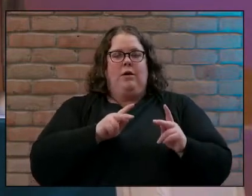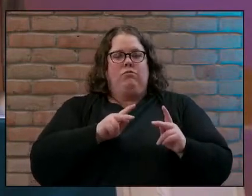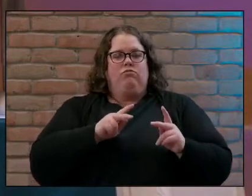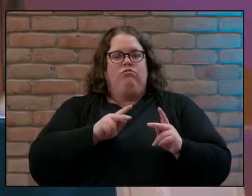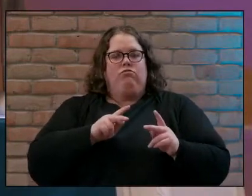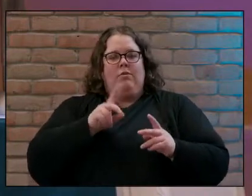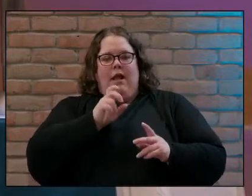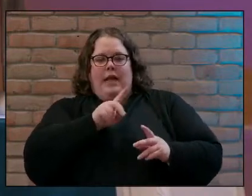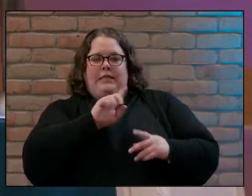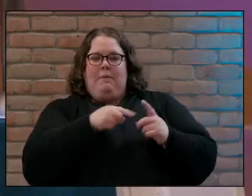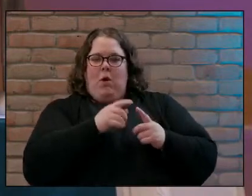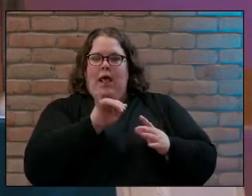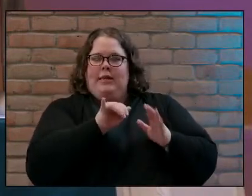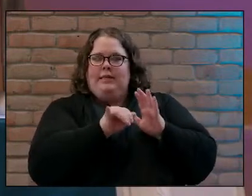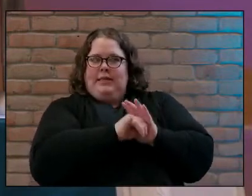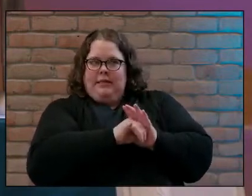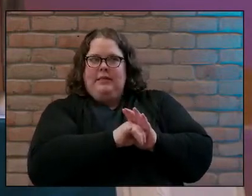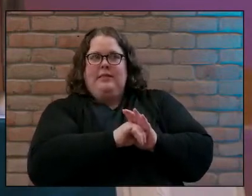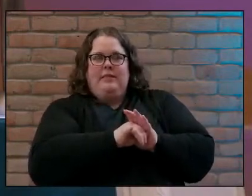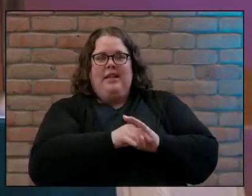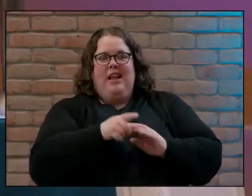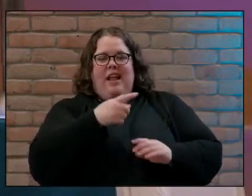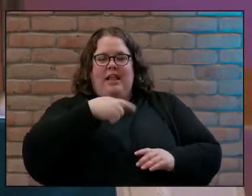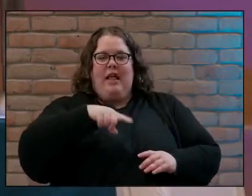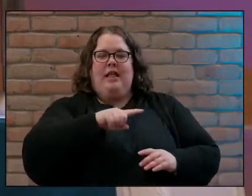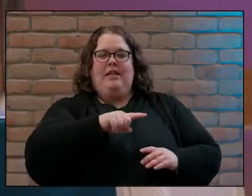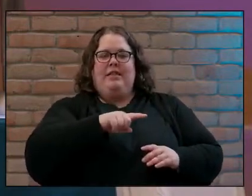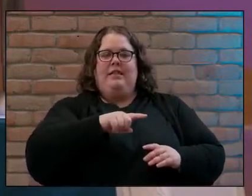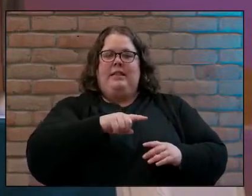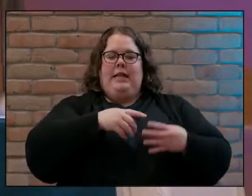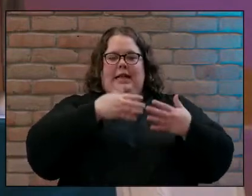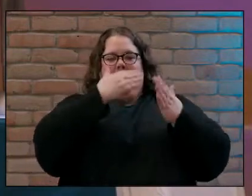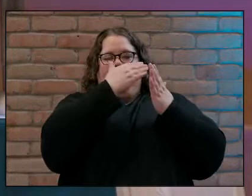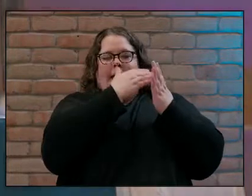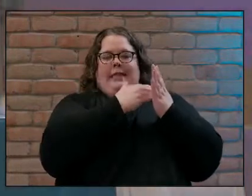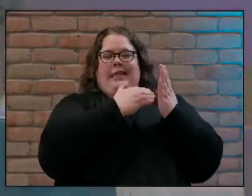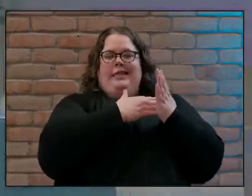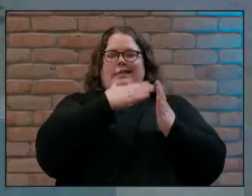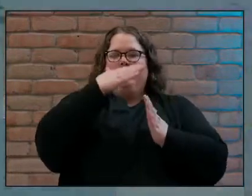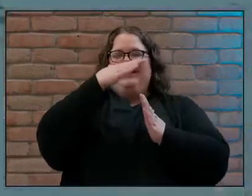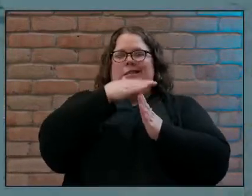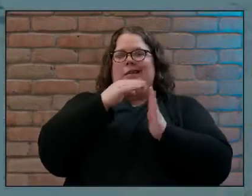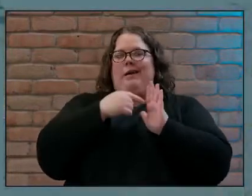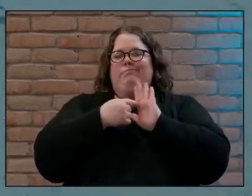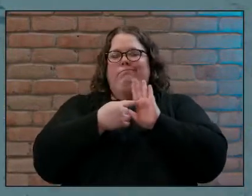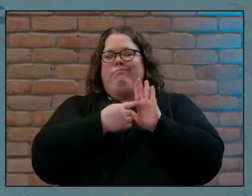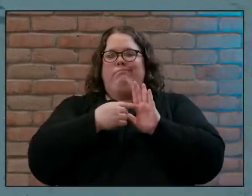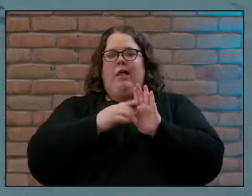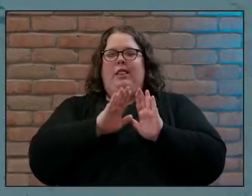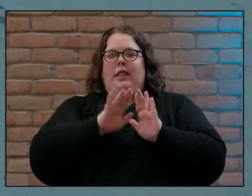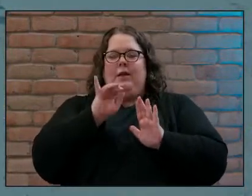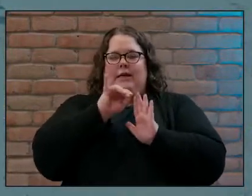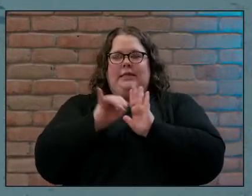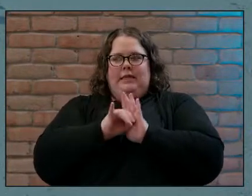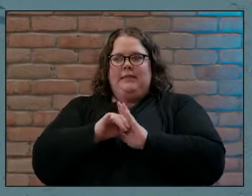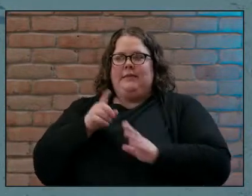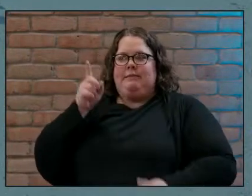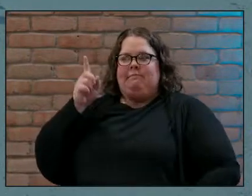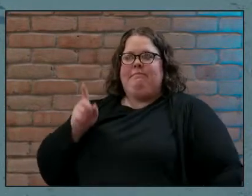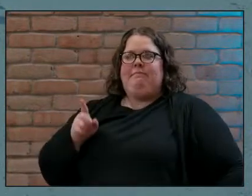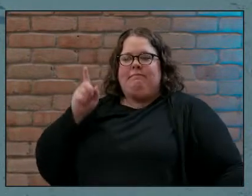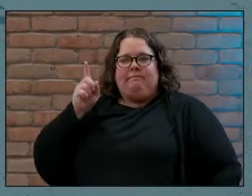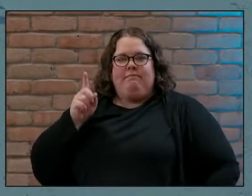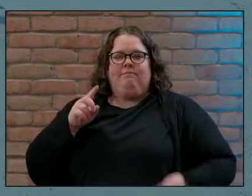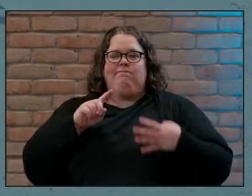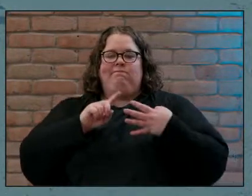that these people surveyed listed as top markers for their identity my role in my family they say